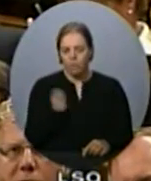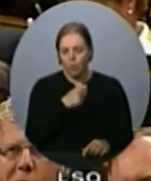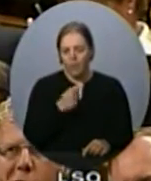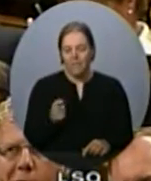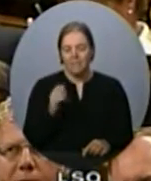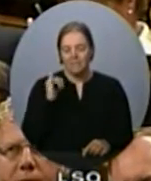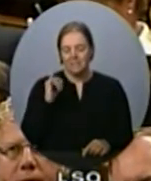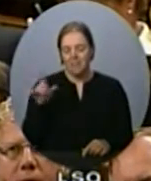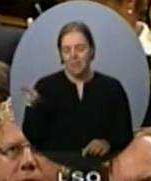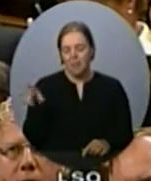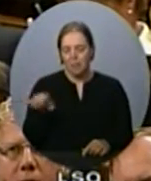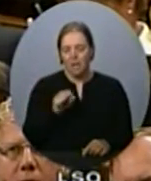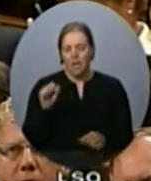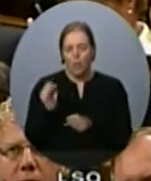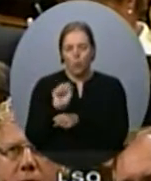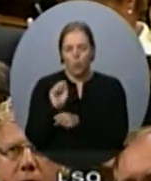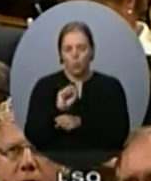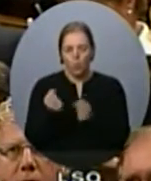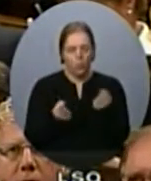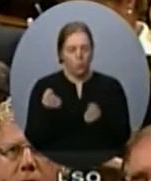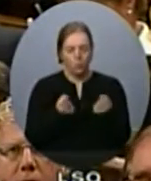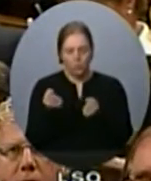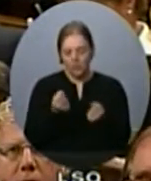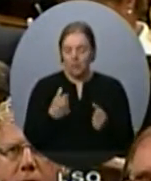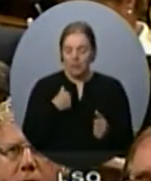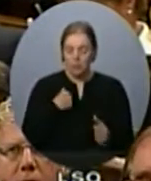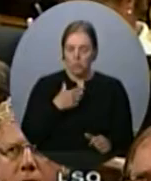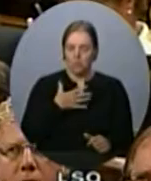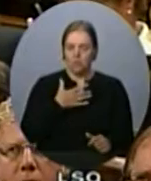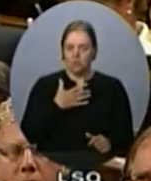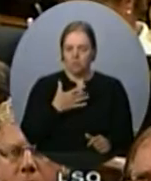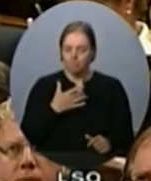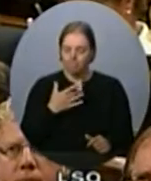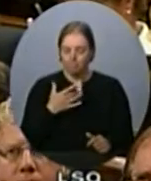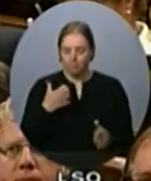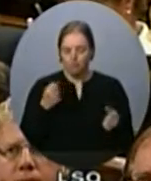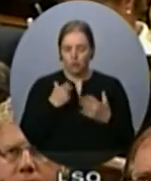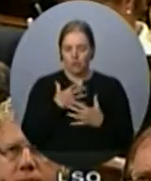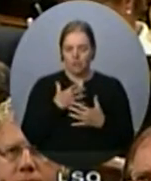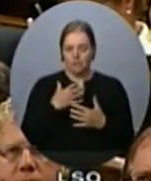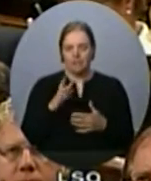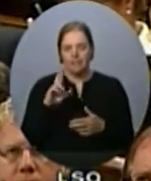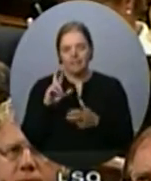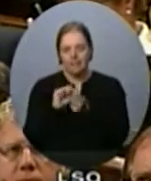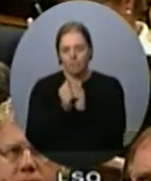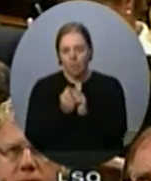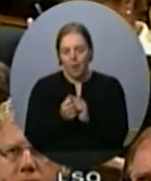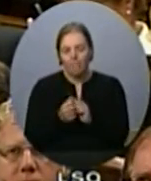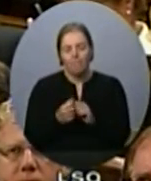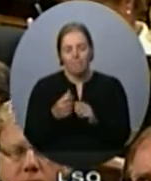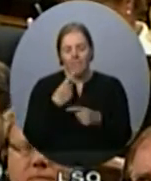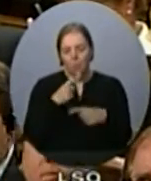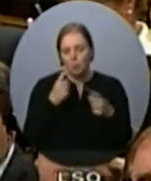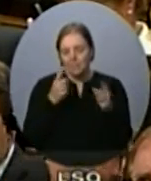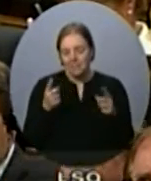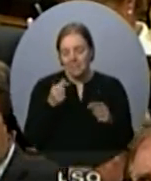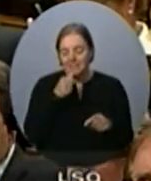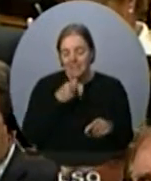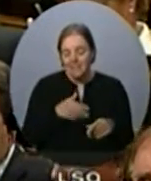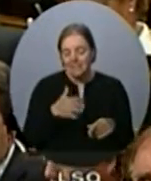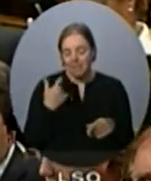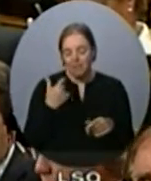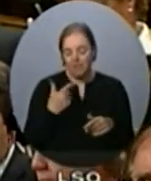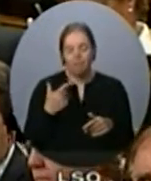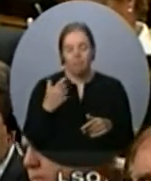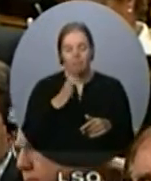signs of reform that have been announced in recent weeks, Mr. Speaker, I think I would speak on behalf of all members of this House when